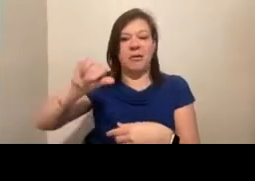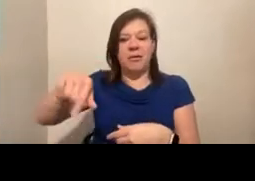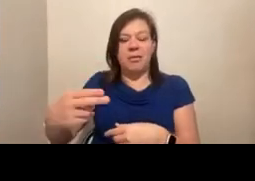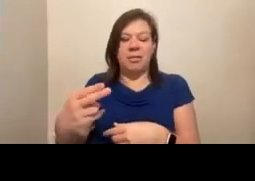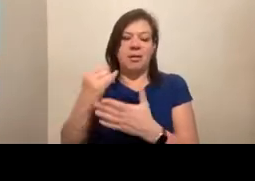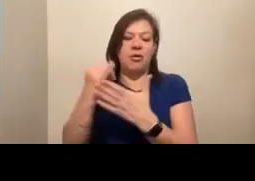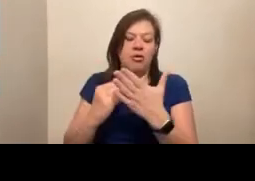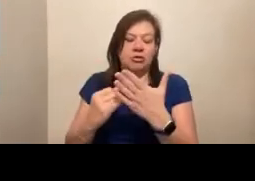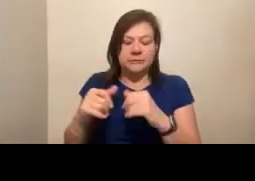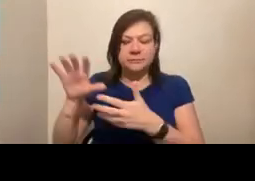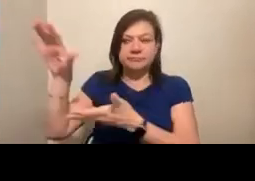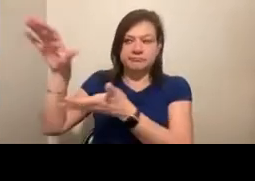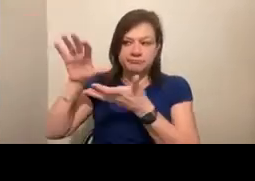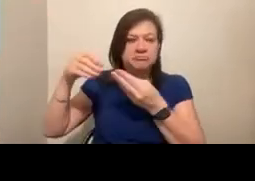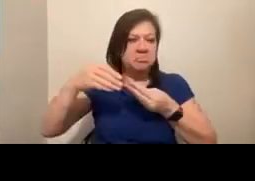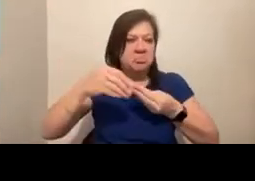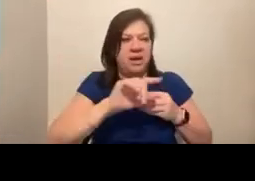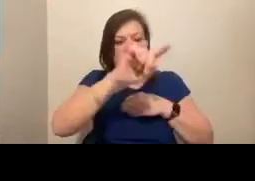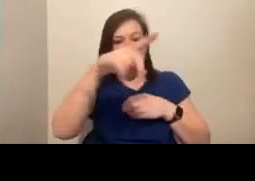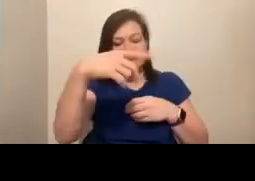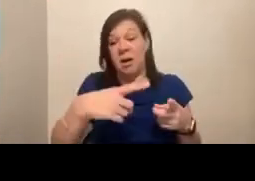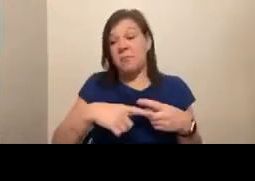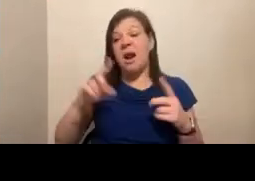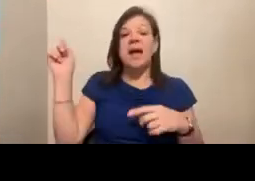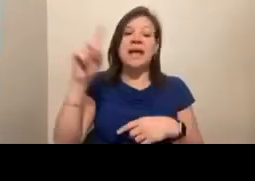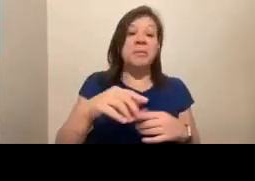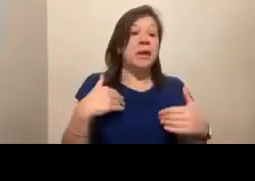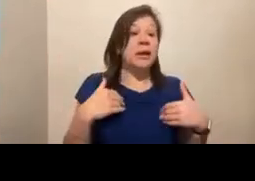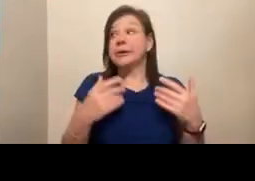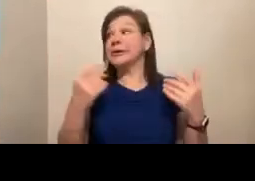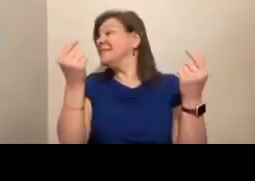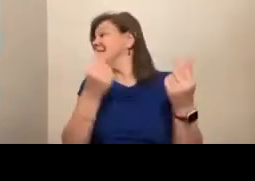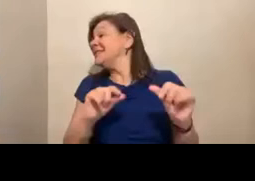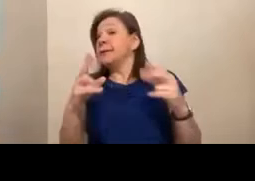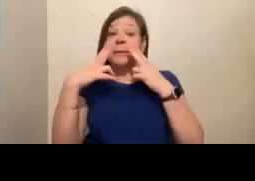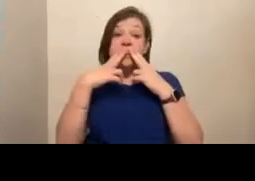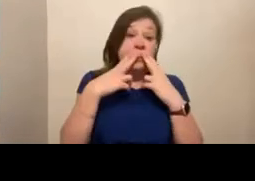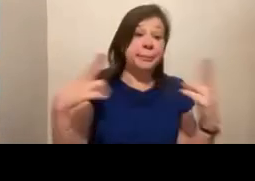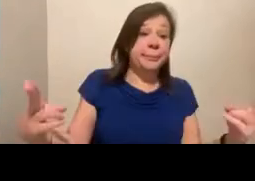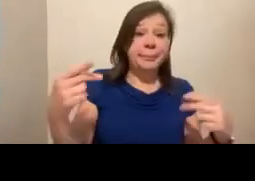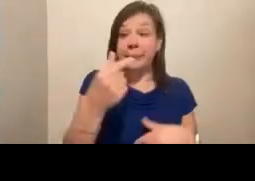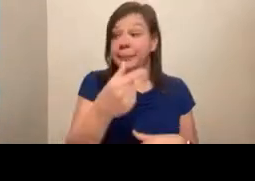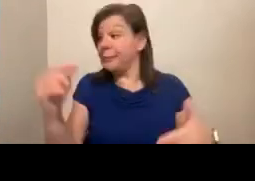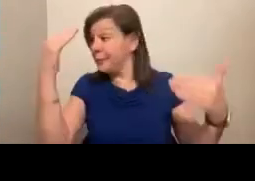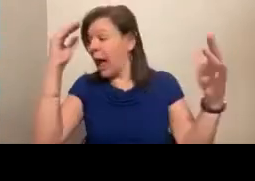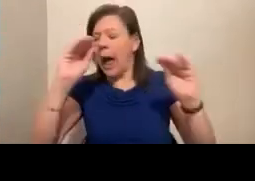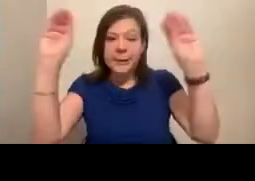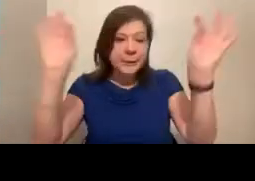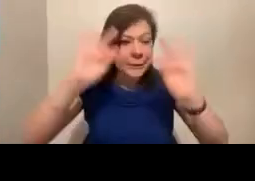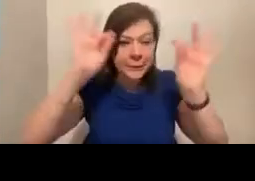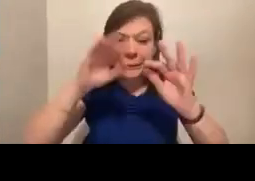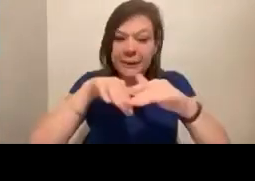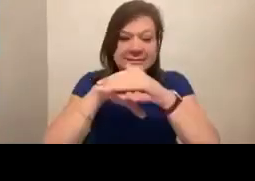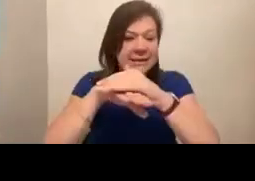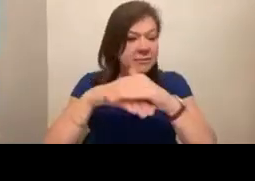And I think for me, like I said, I came in very green. I did not really know much about accessibility at all.